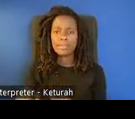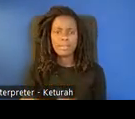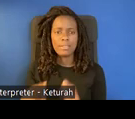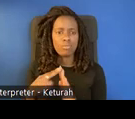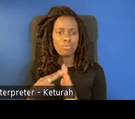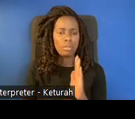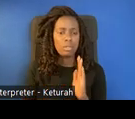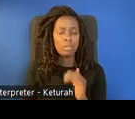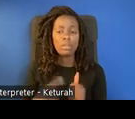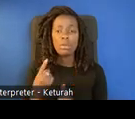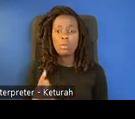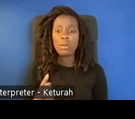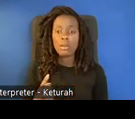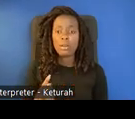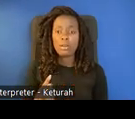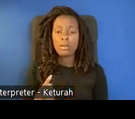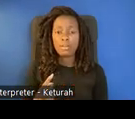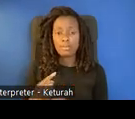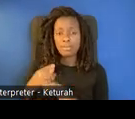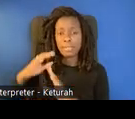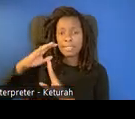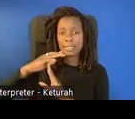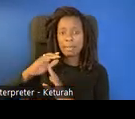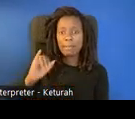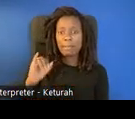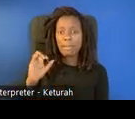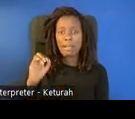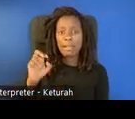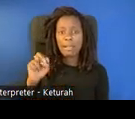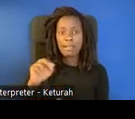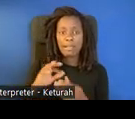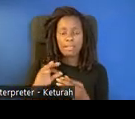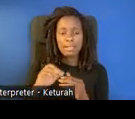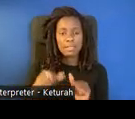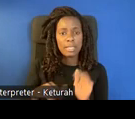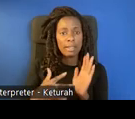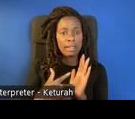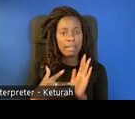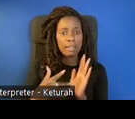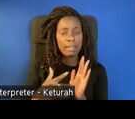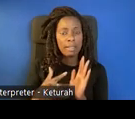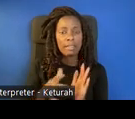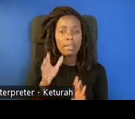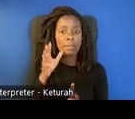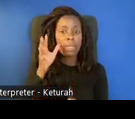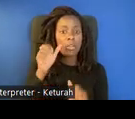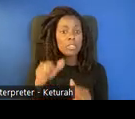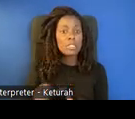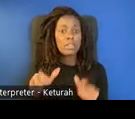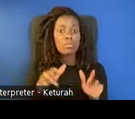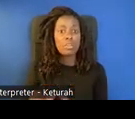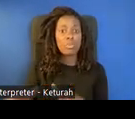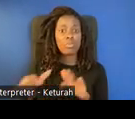is at the top icon, it tells you, hey, you can click up here and the parents can record reading this